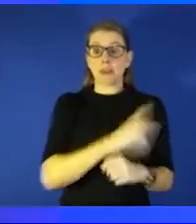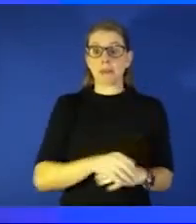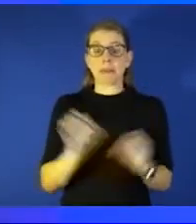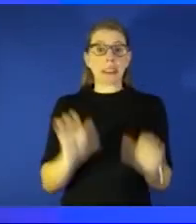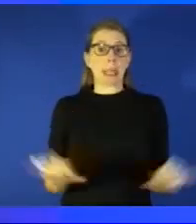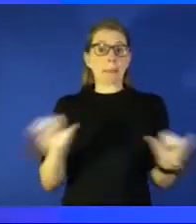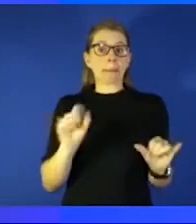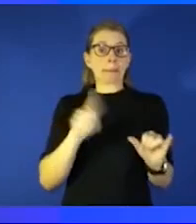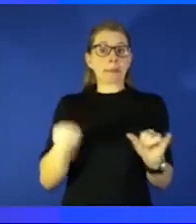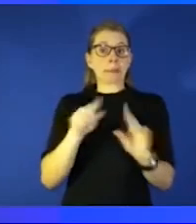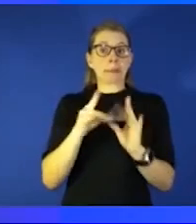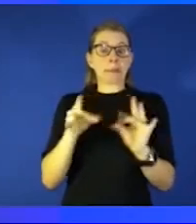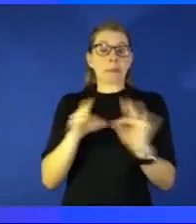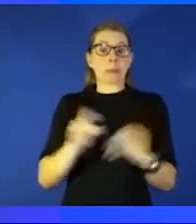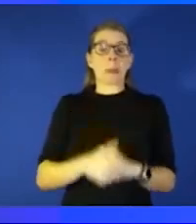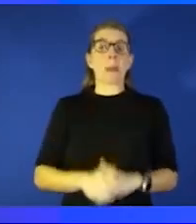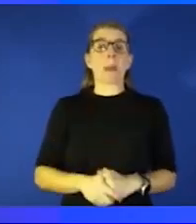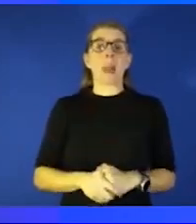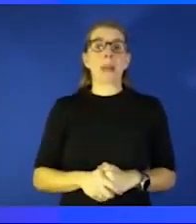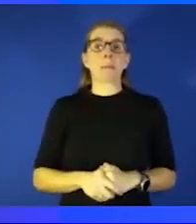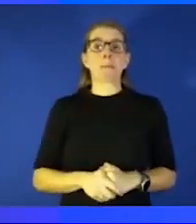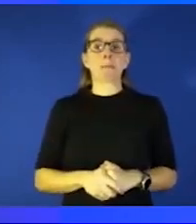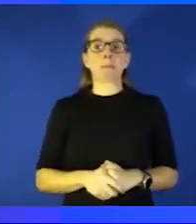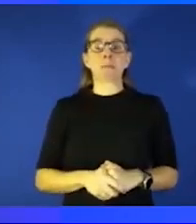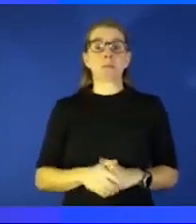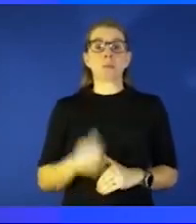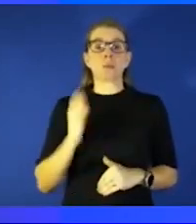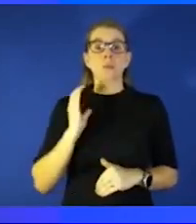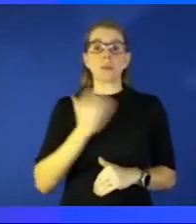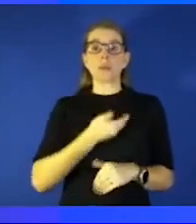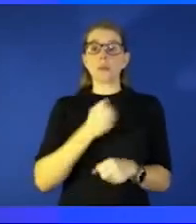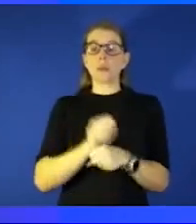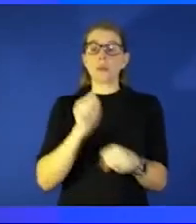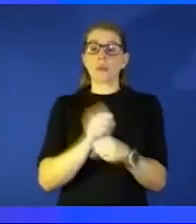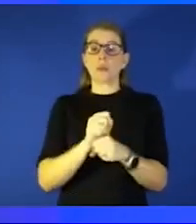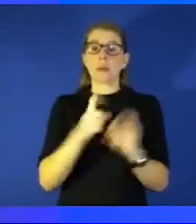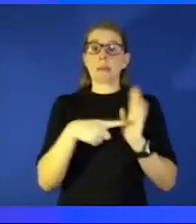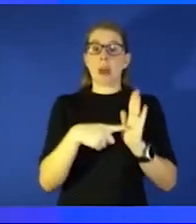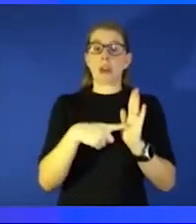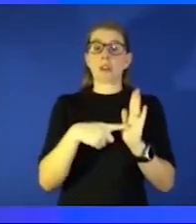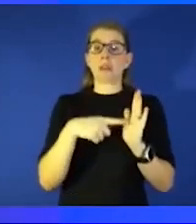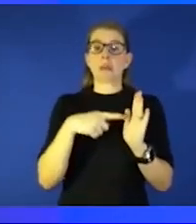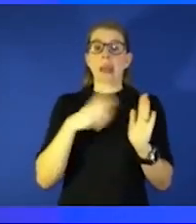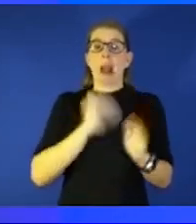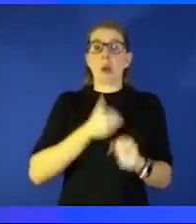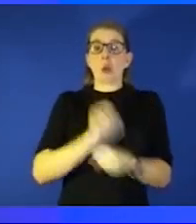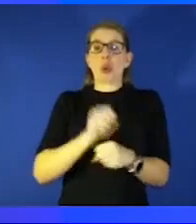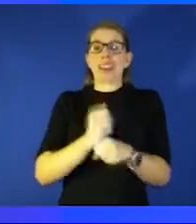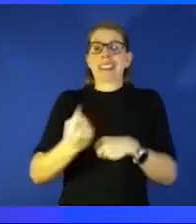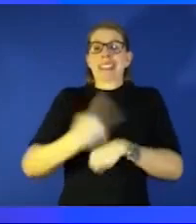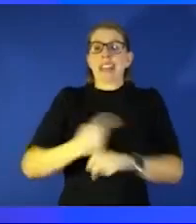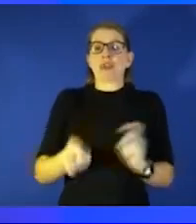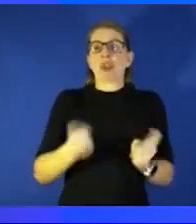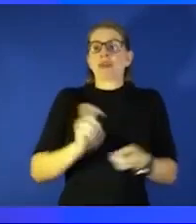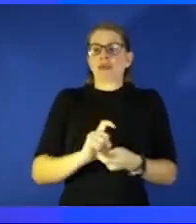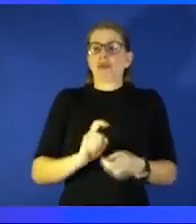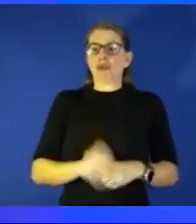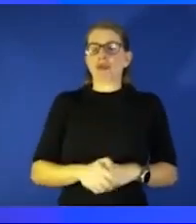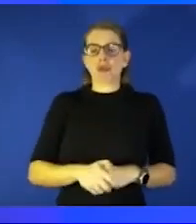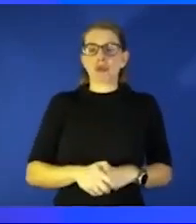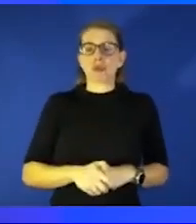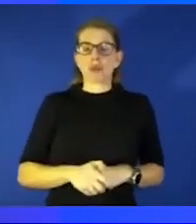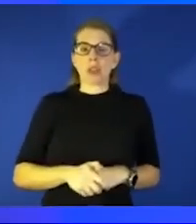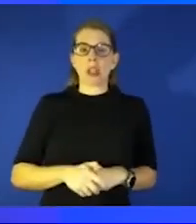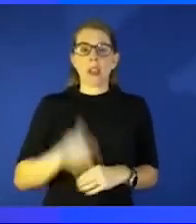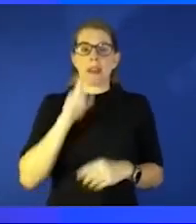mean um our uh work model work day per se has definitely changed I think um when you think about the COVID